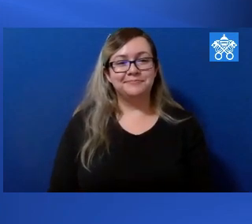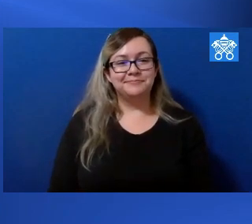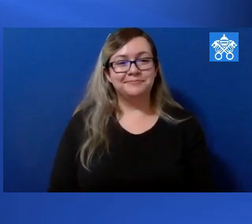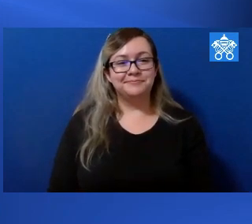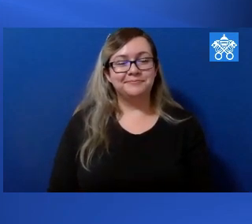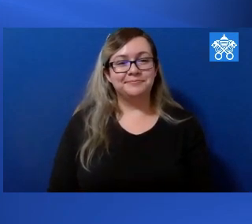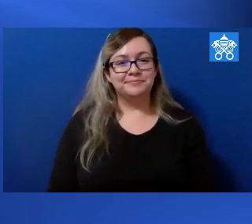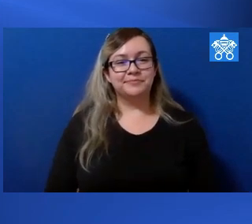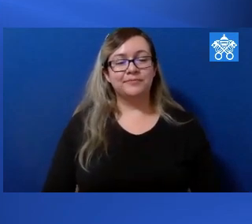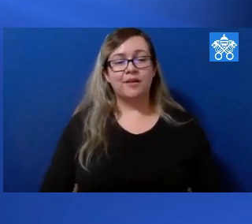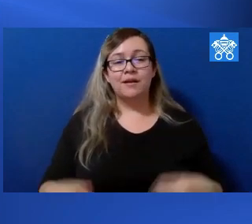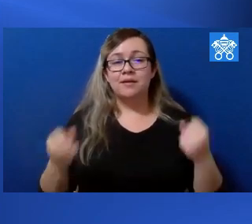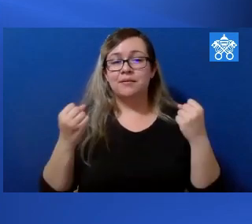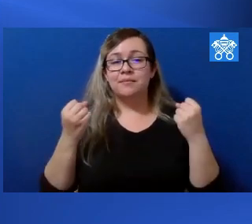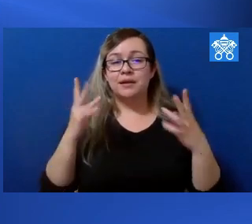from it there.